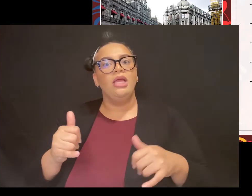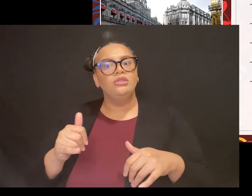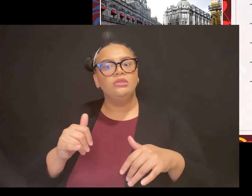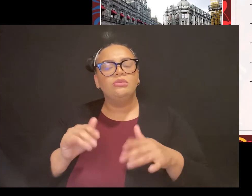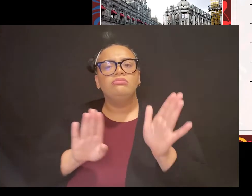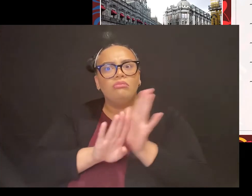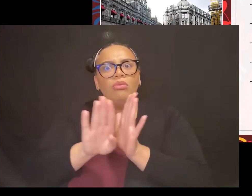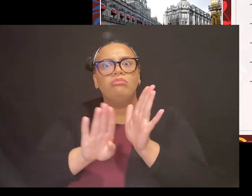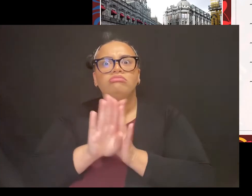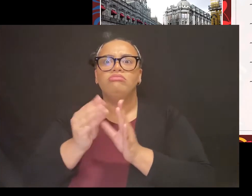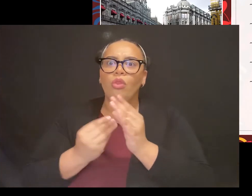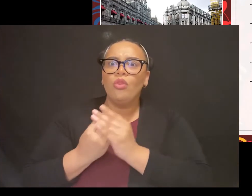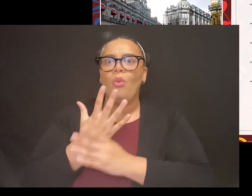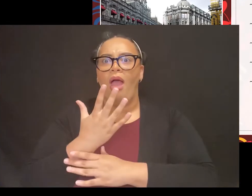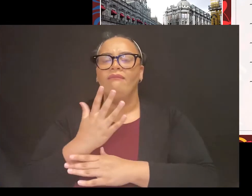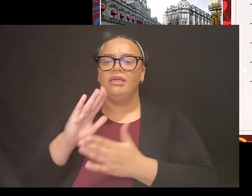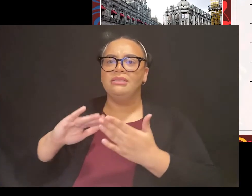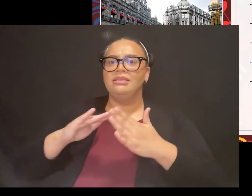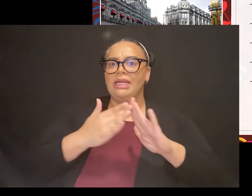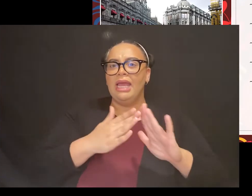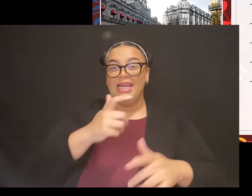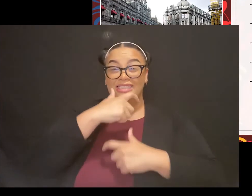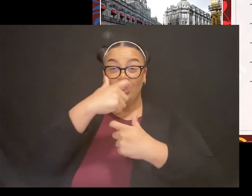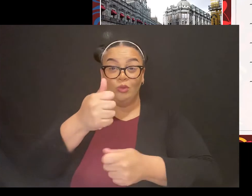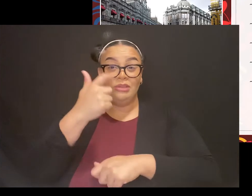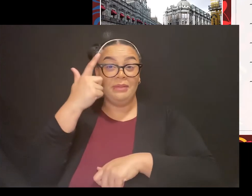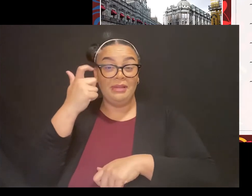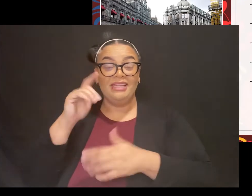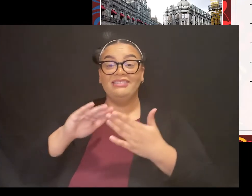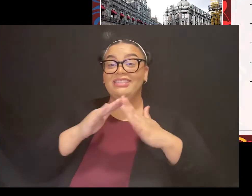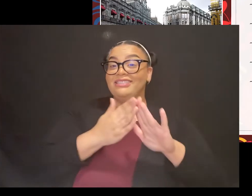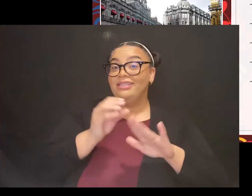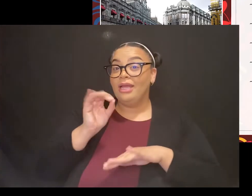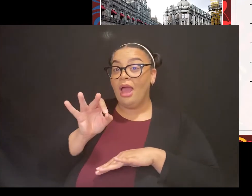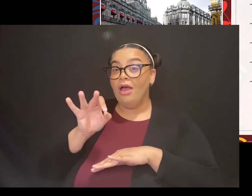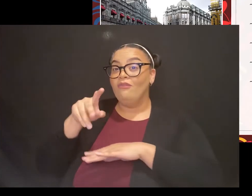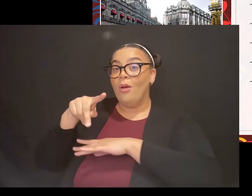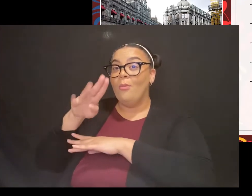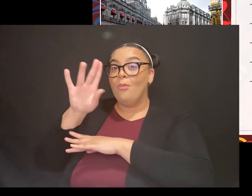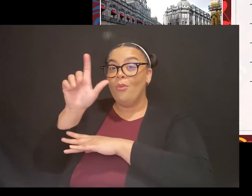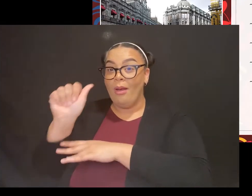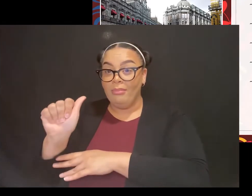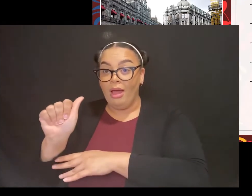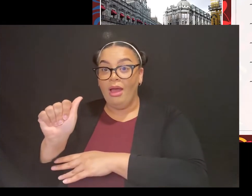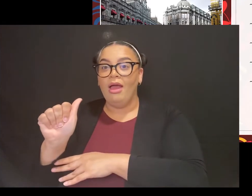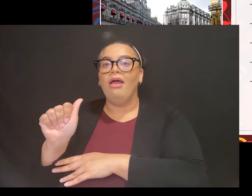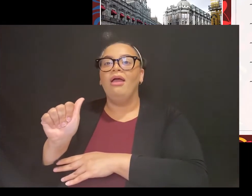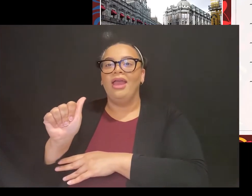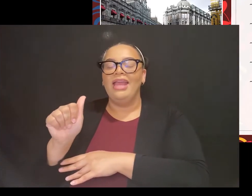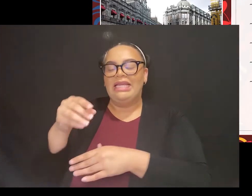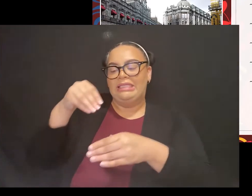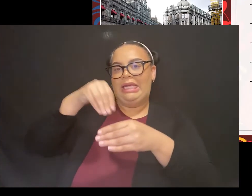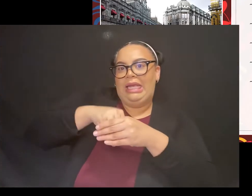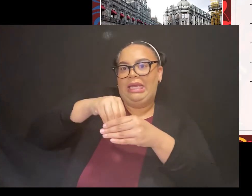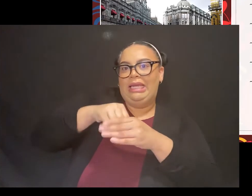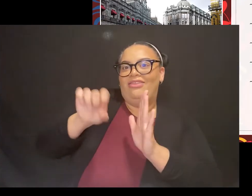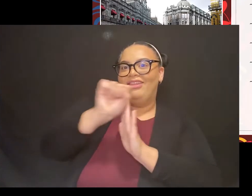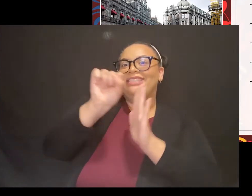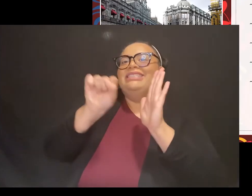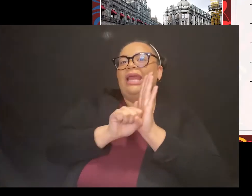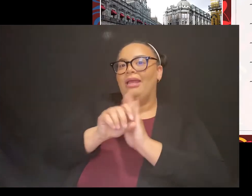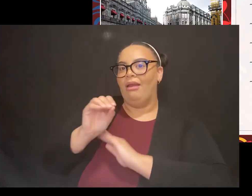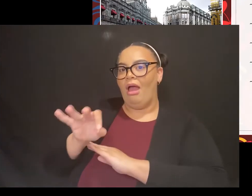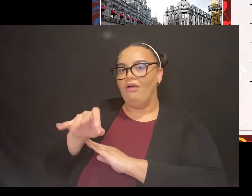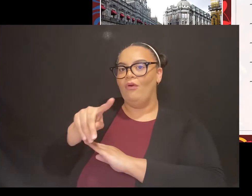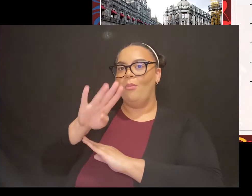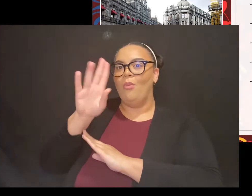city of Puebla occurs in the state of Puebla, the state of the same name.